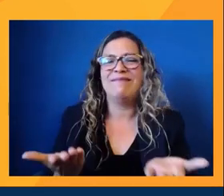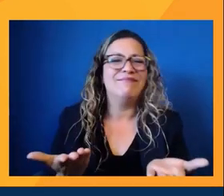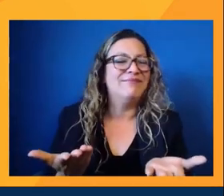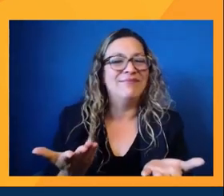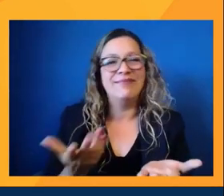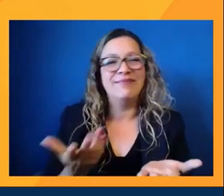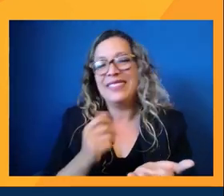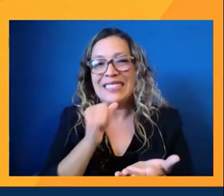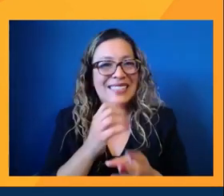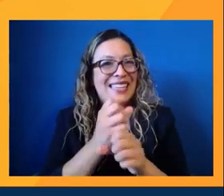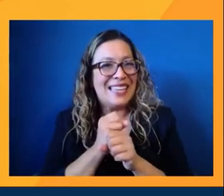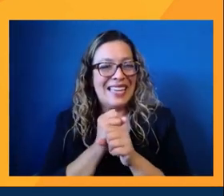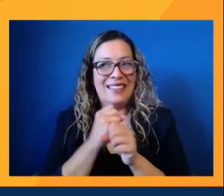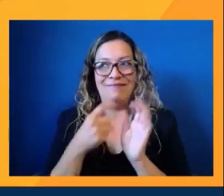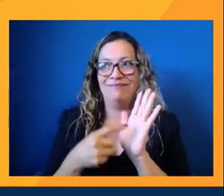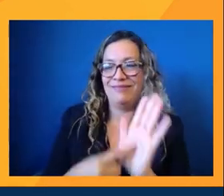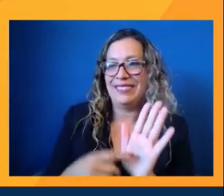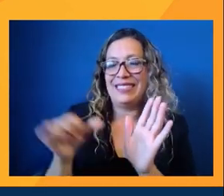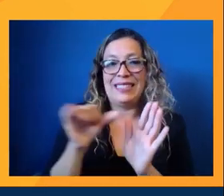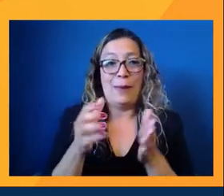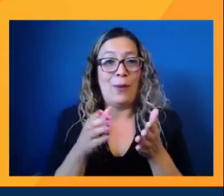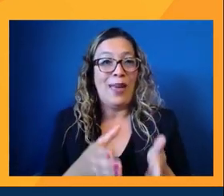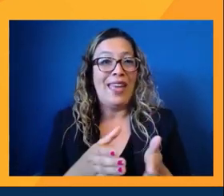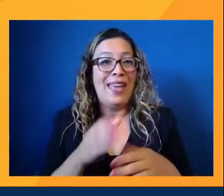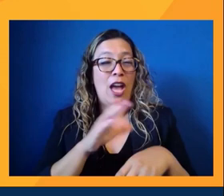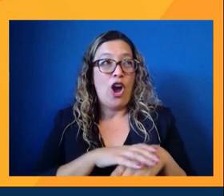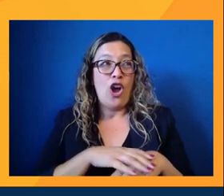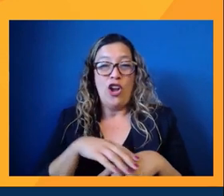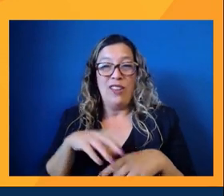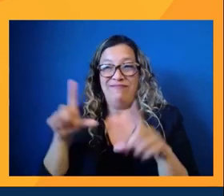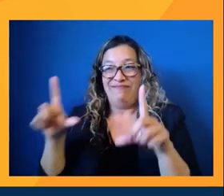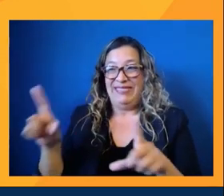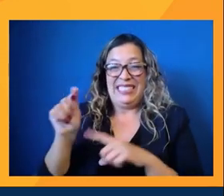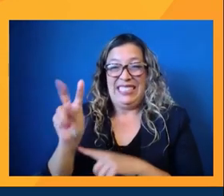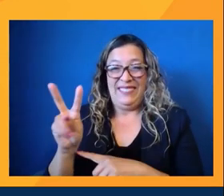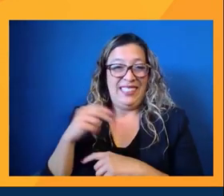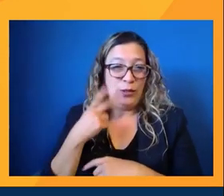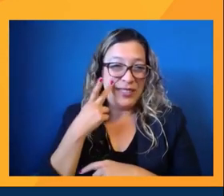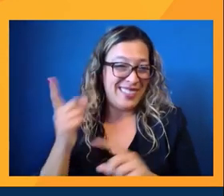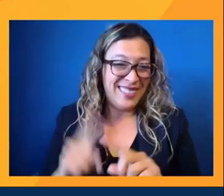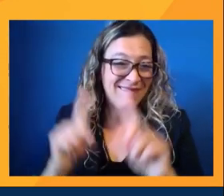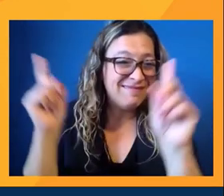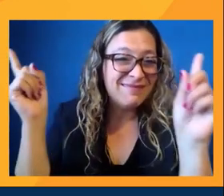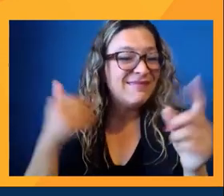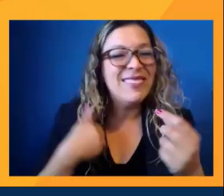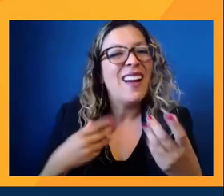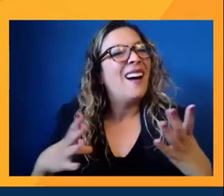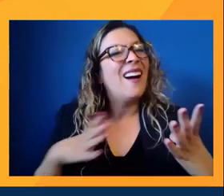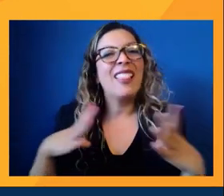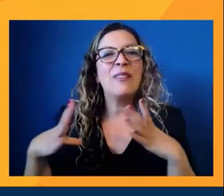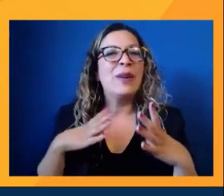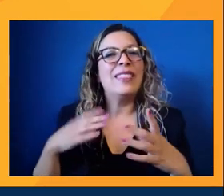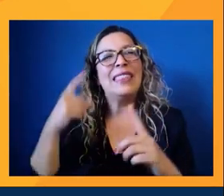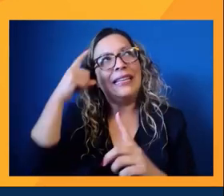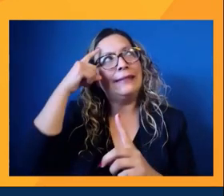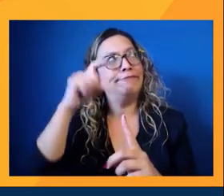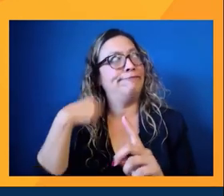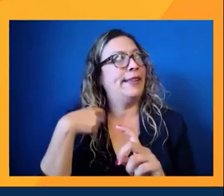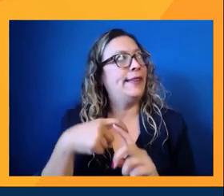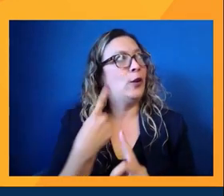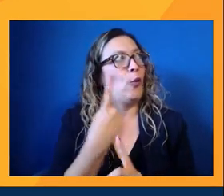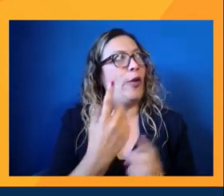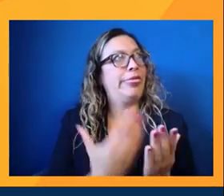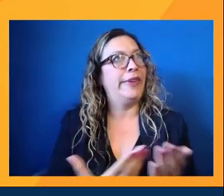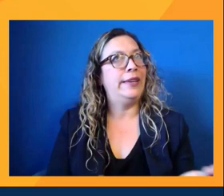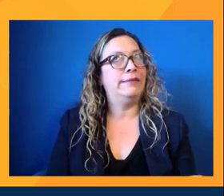get translated on screen because of the fact that Hollywood has such a narrow view of us. And that's a huge